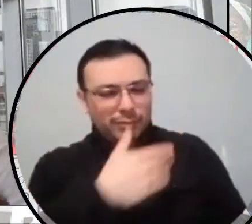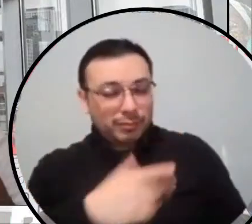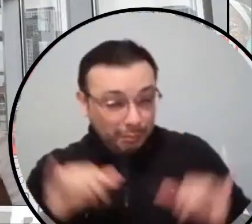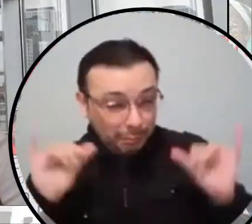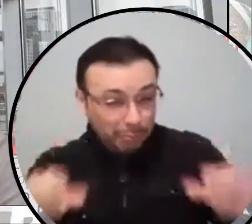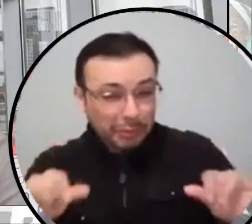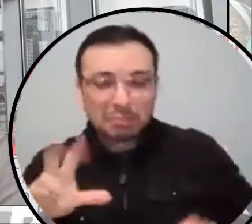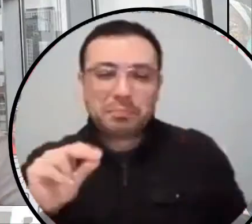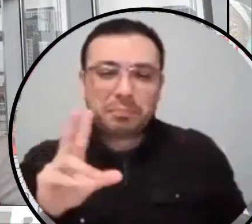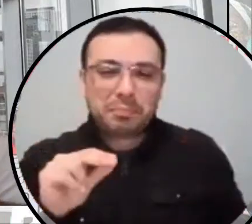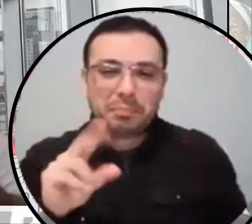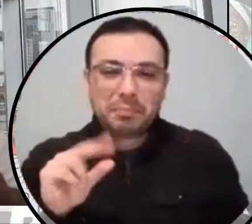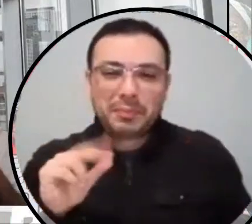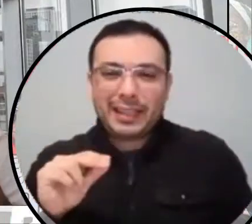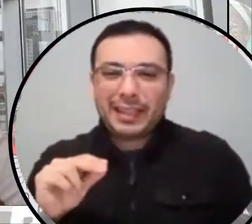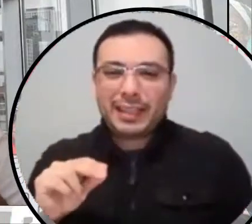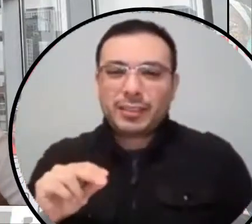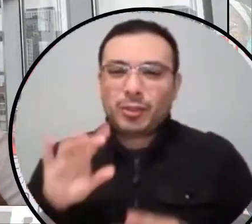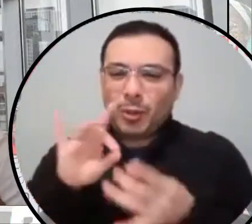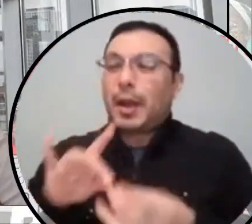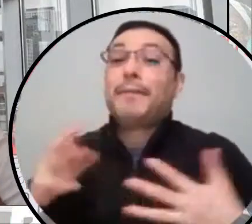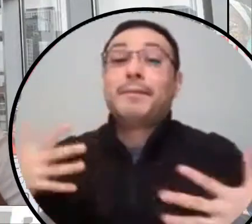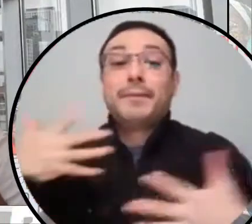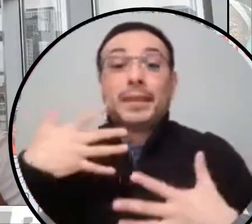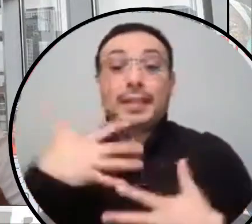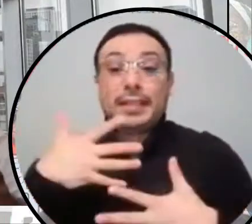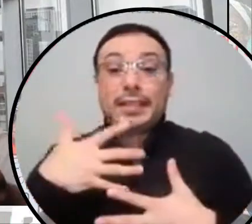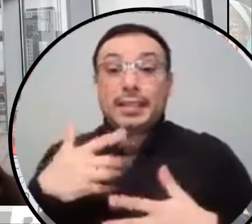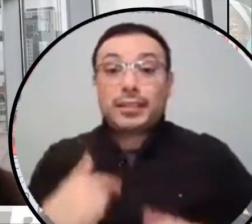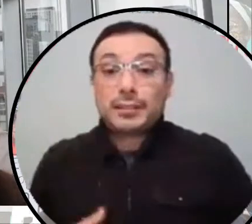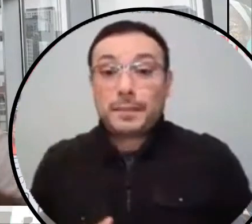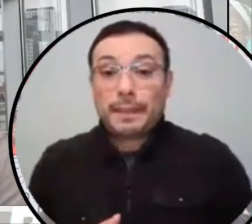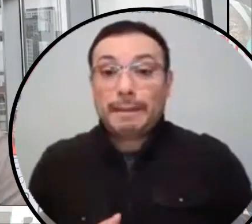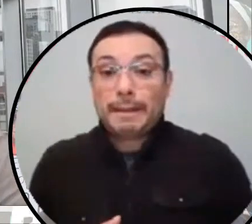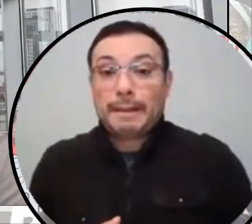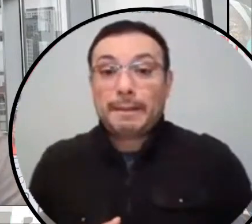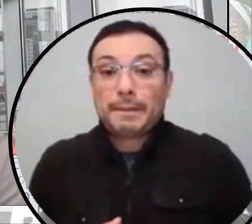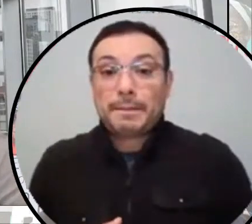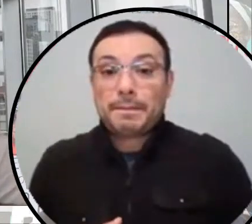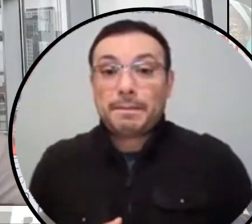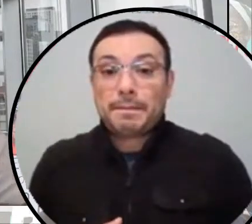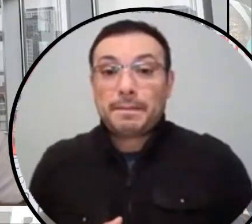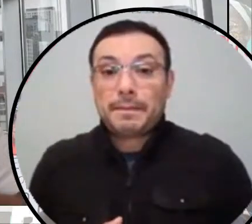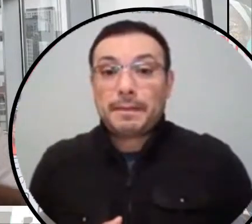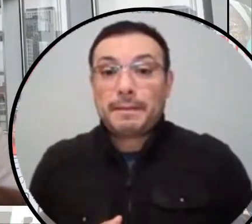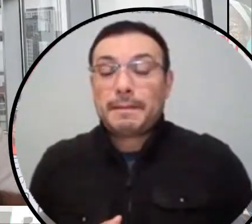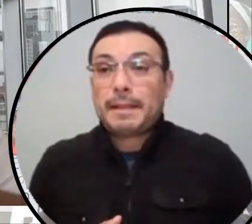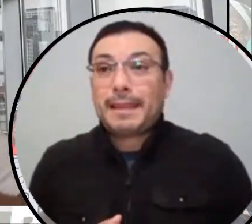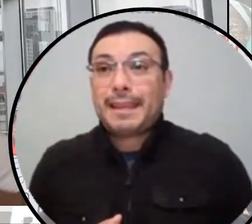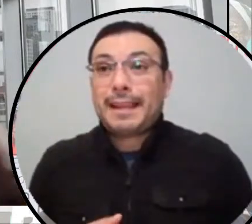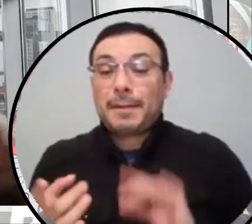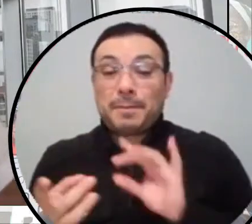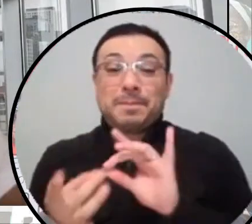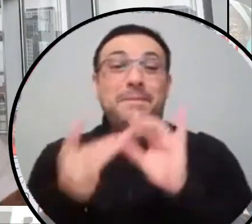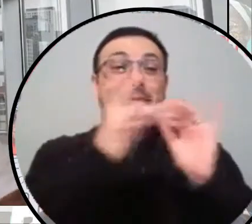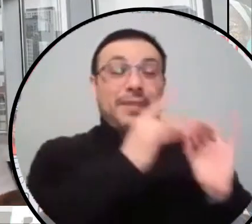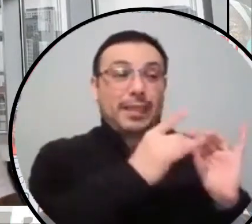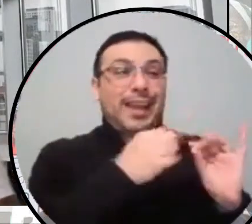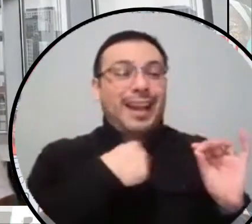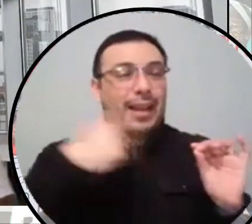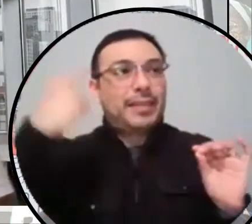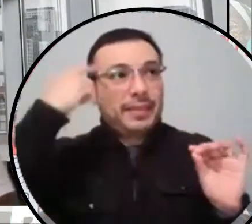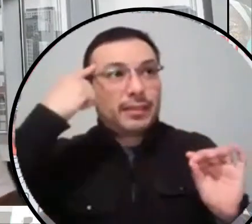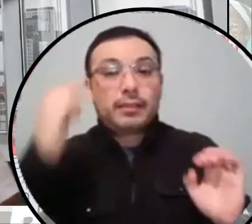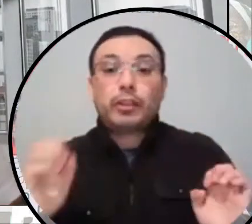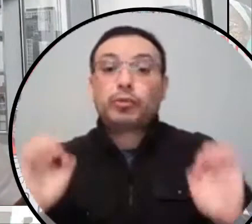and that's why, so that's why, just to sort of, um, harking back to education and it's not just education for the sake of